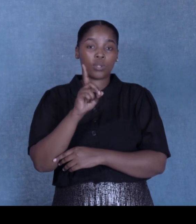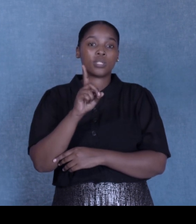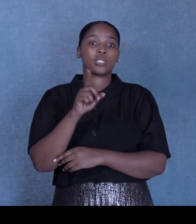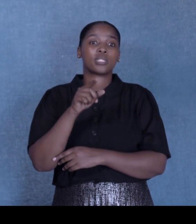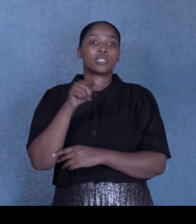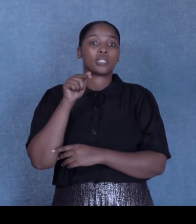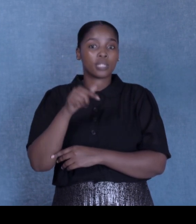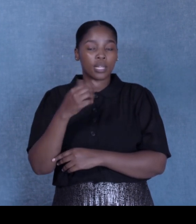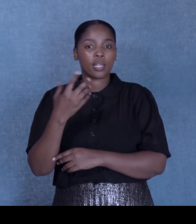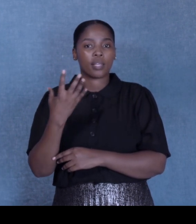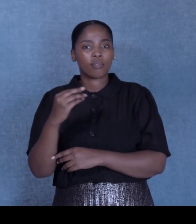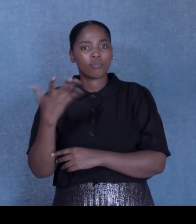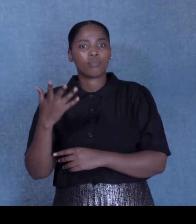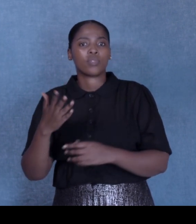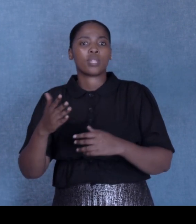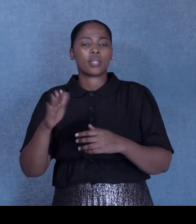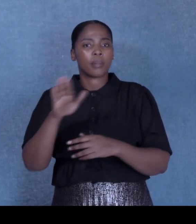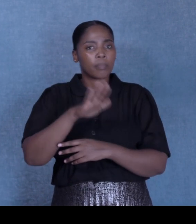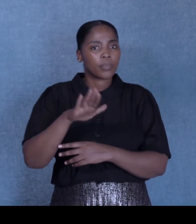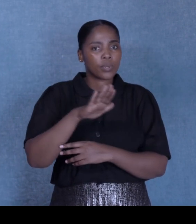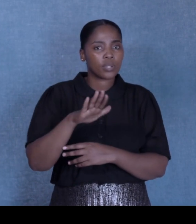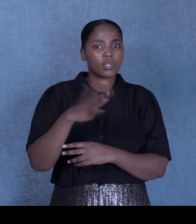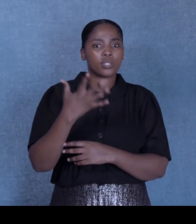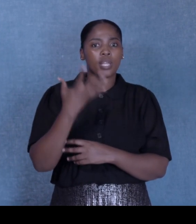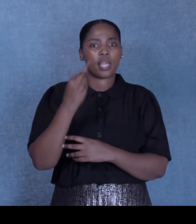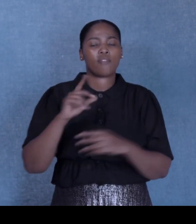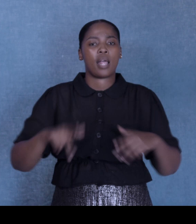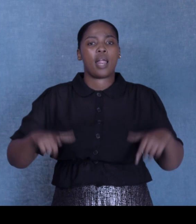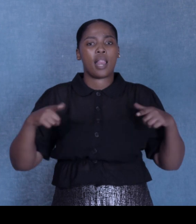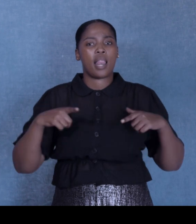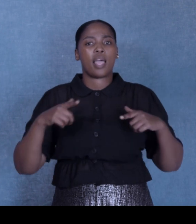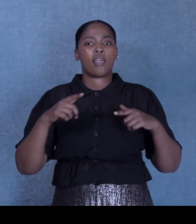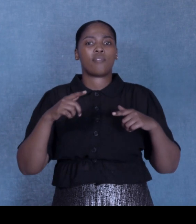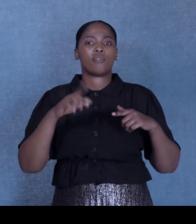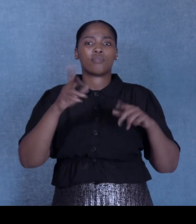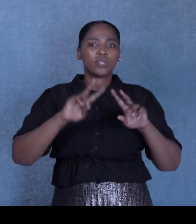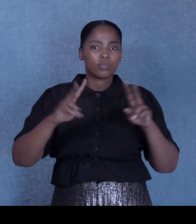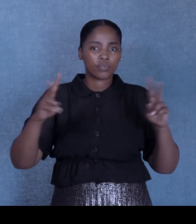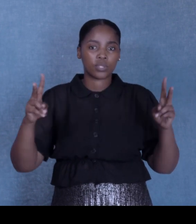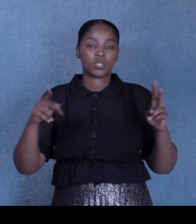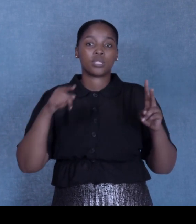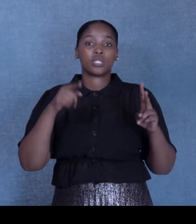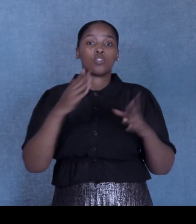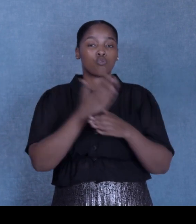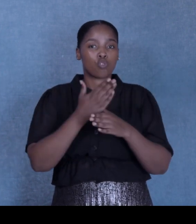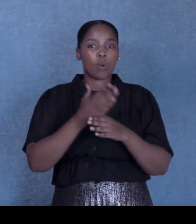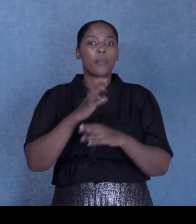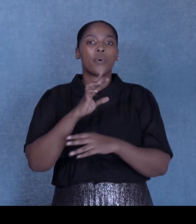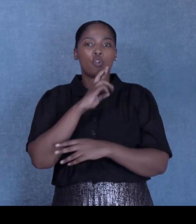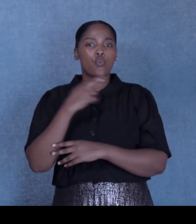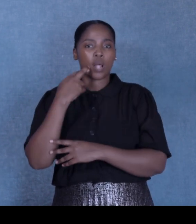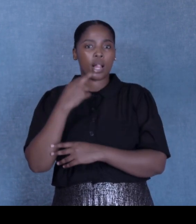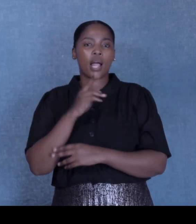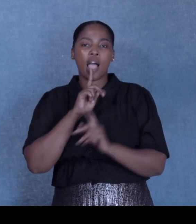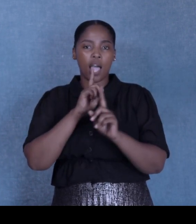circumstances and the facilities that we have is an excellent lifestyle. So a package I think is the real answer